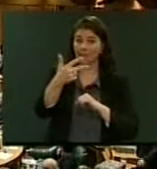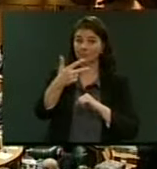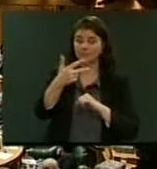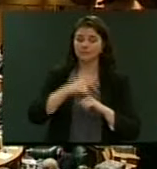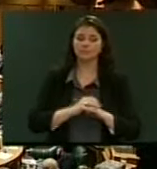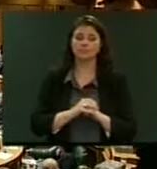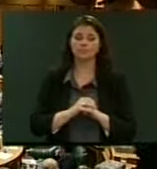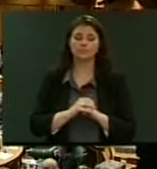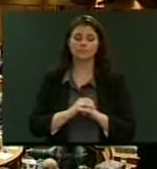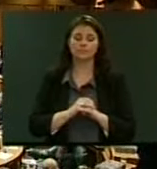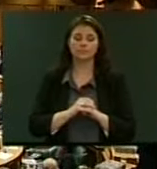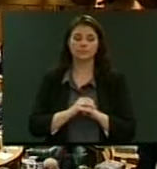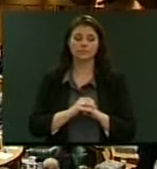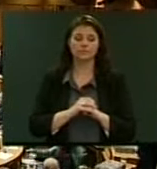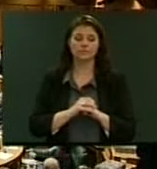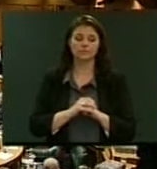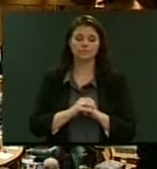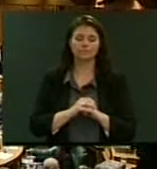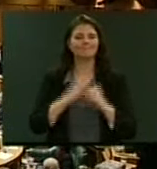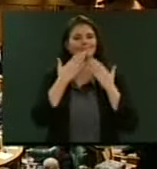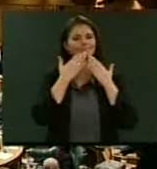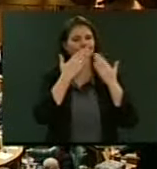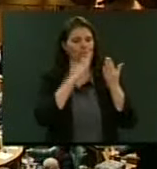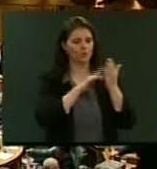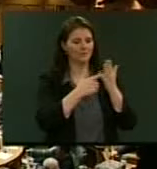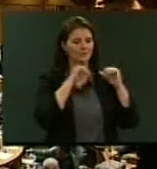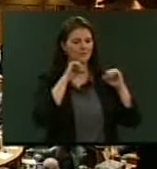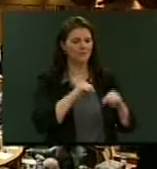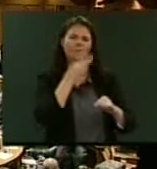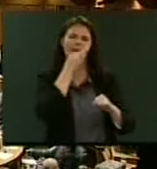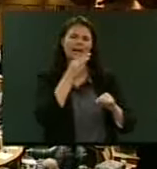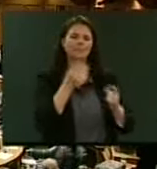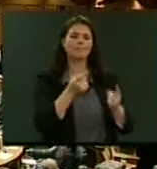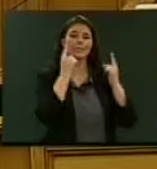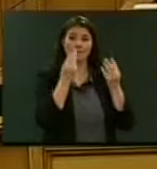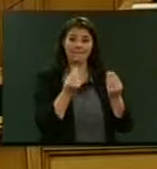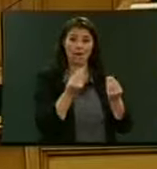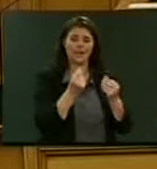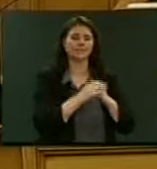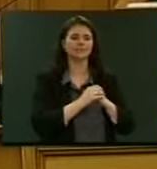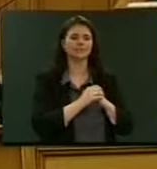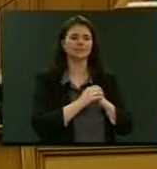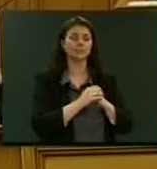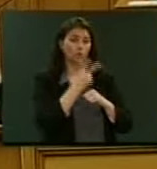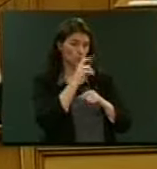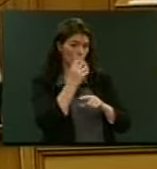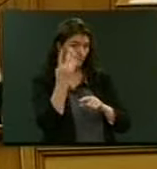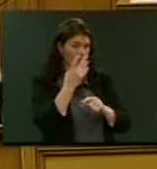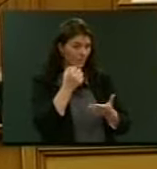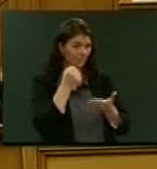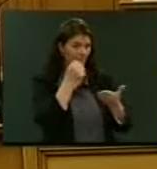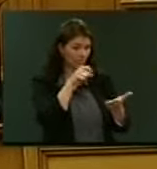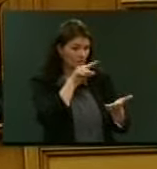Andrew Williams. Thank you, Mr Speaker. My question is to the Minister of Finance. Will the 2014 Budget